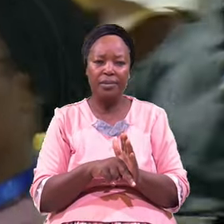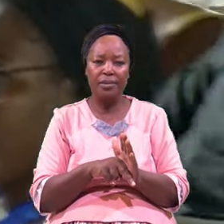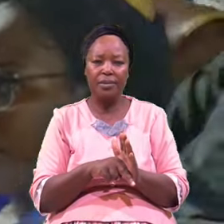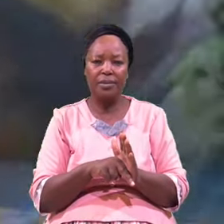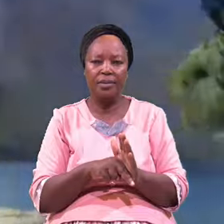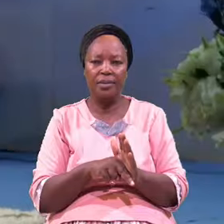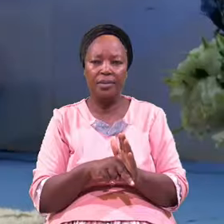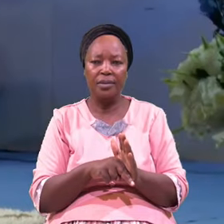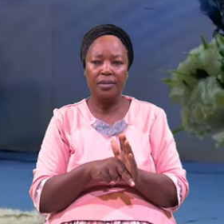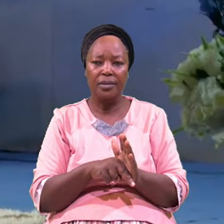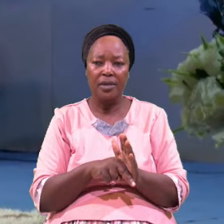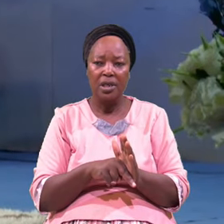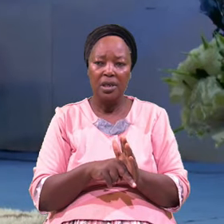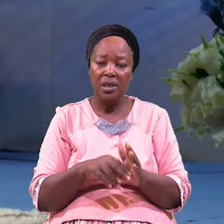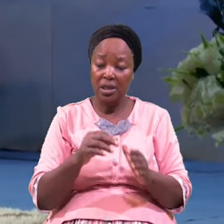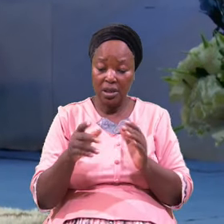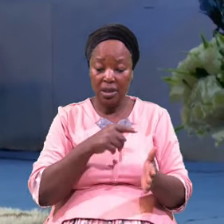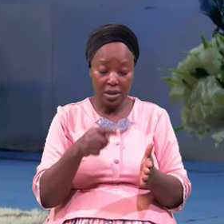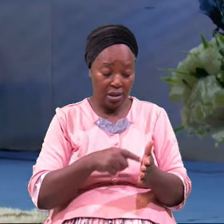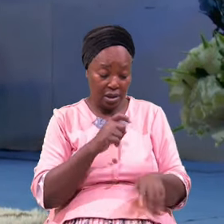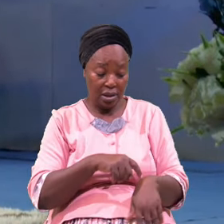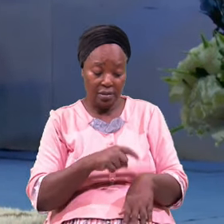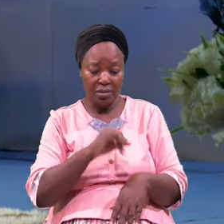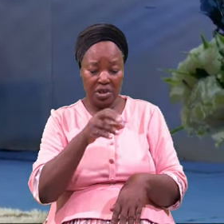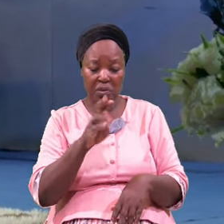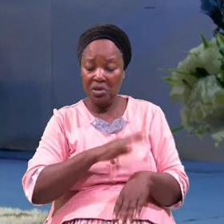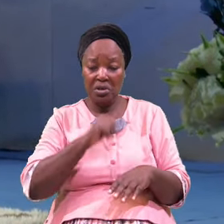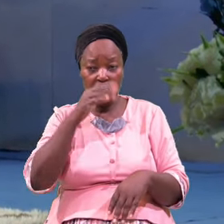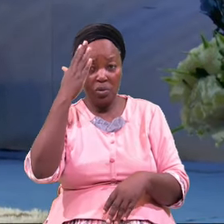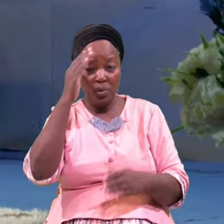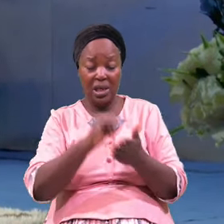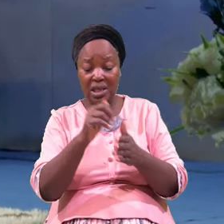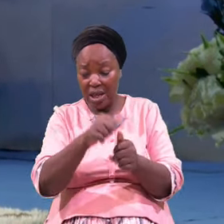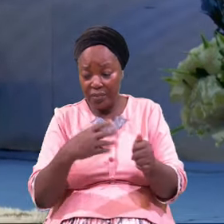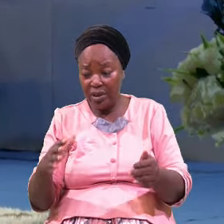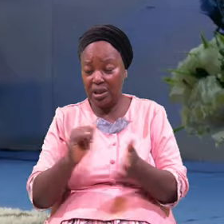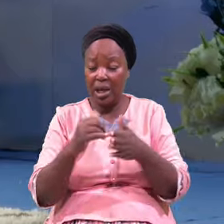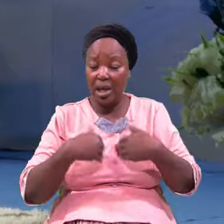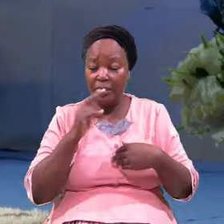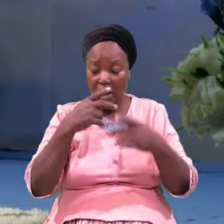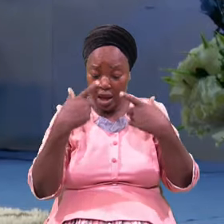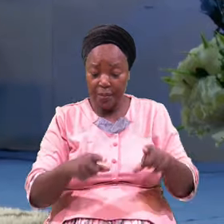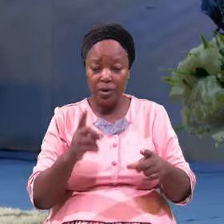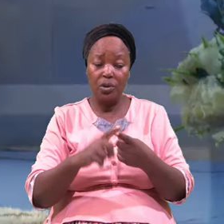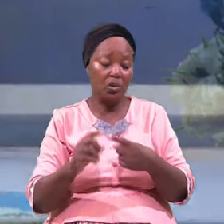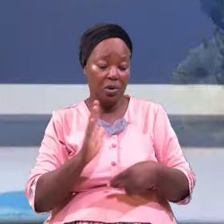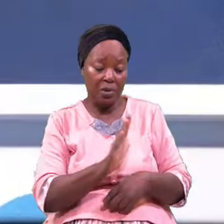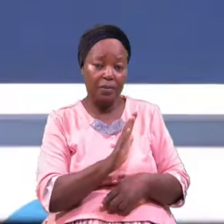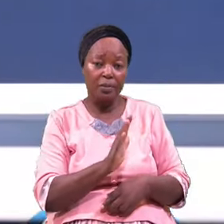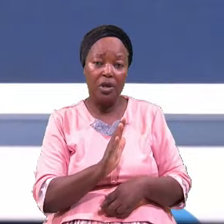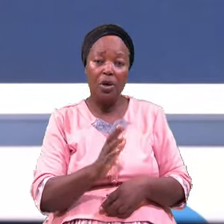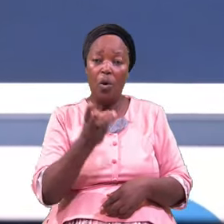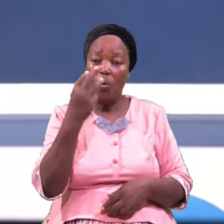Jacob Did Not Realize That Everything That Had Been Happening To Him Was